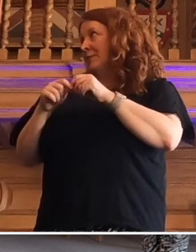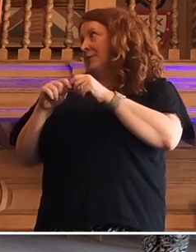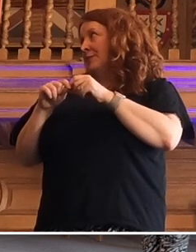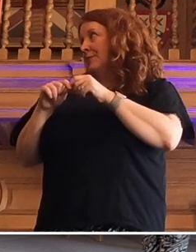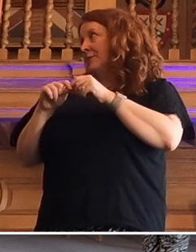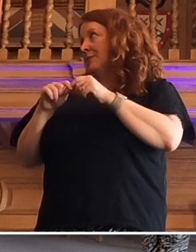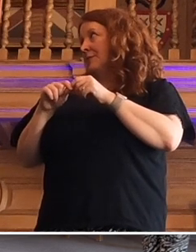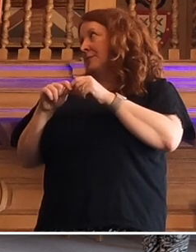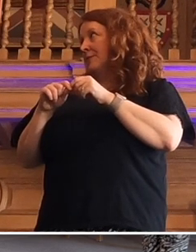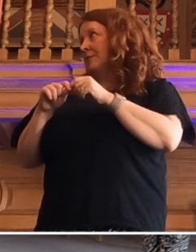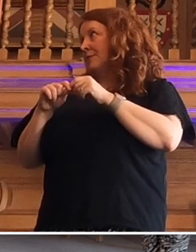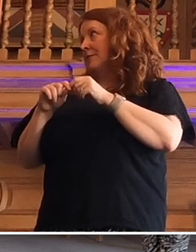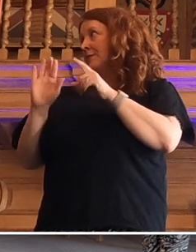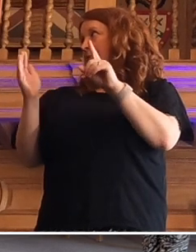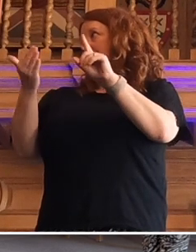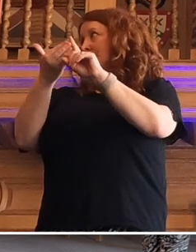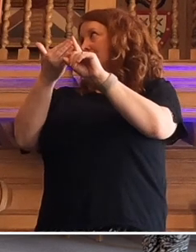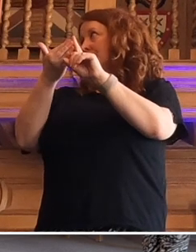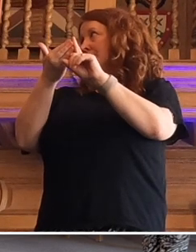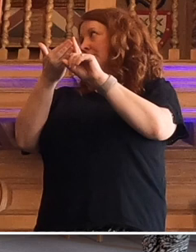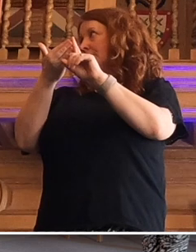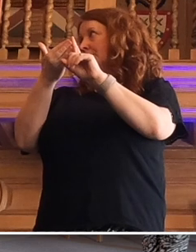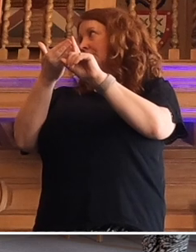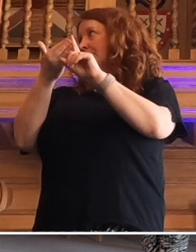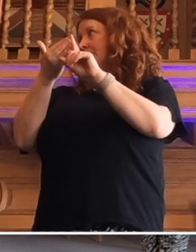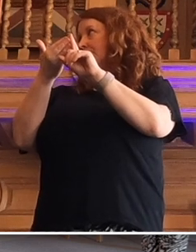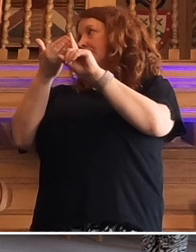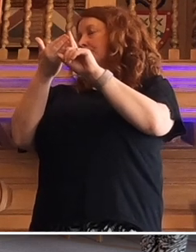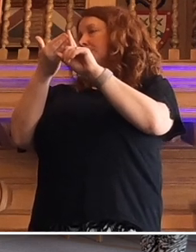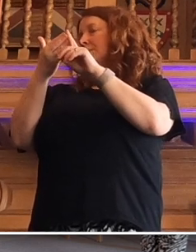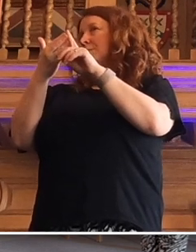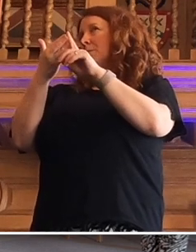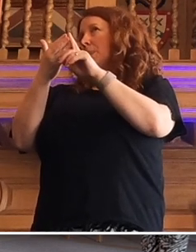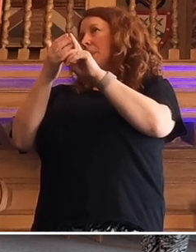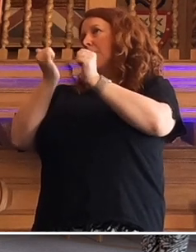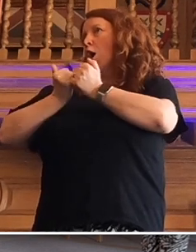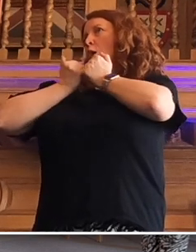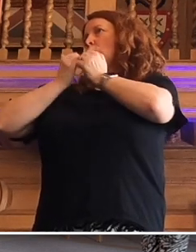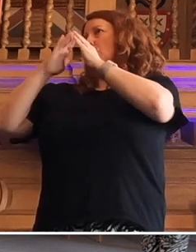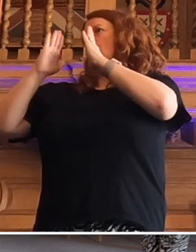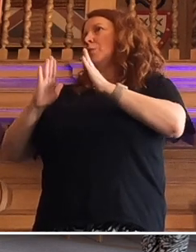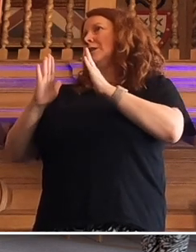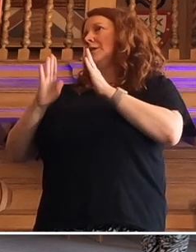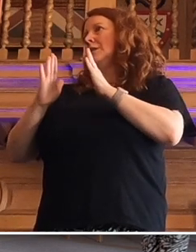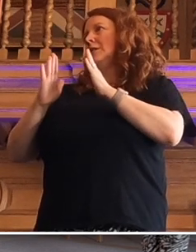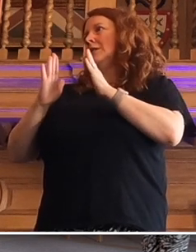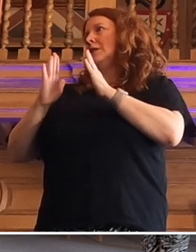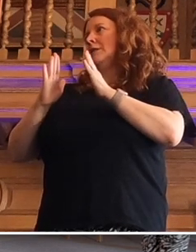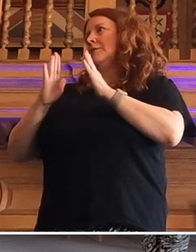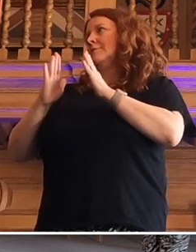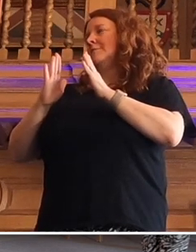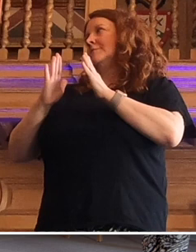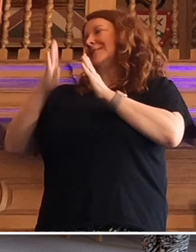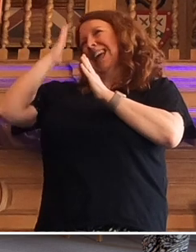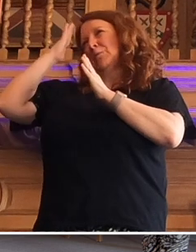The ambition to be a property owning capitalist society